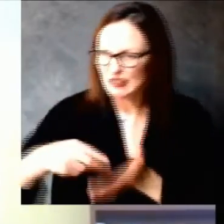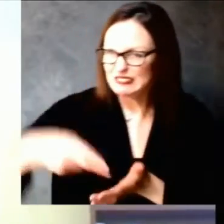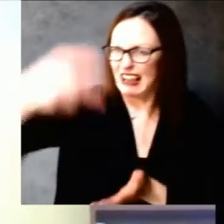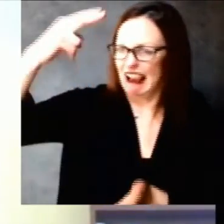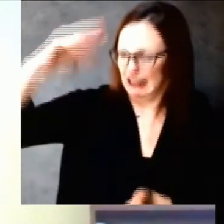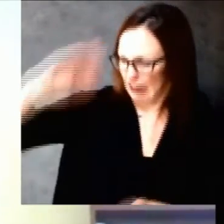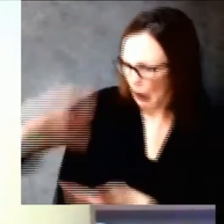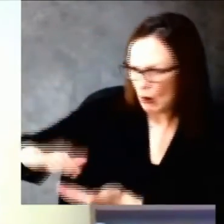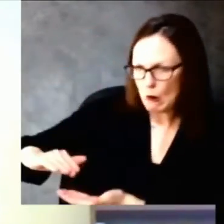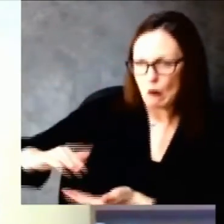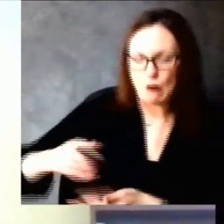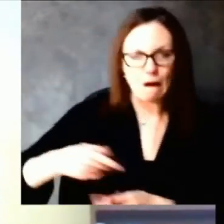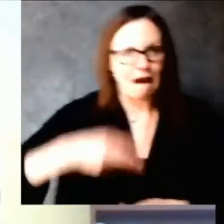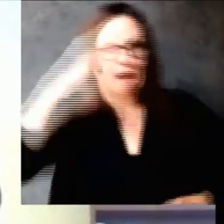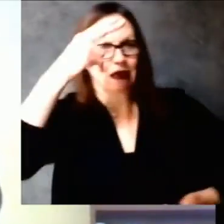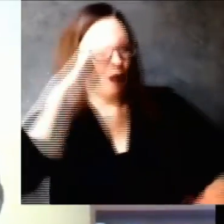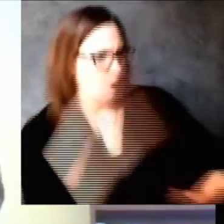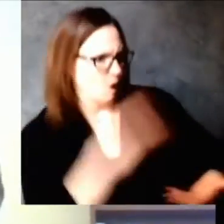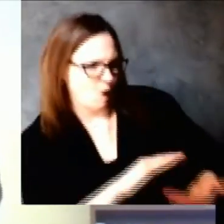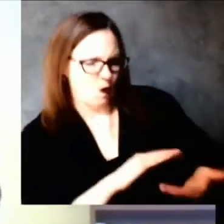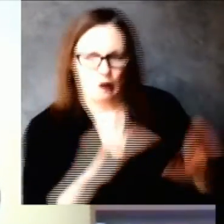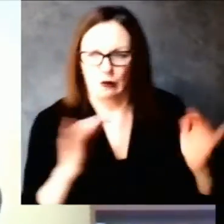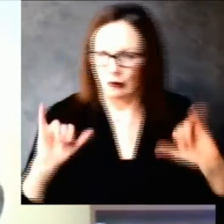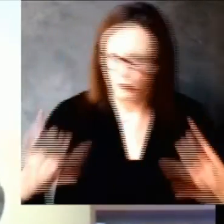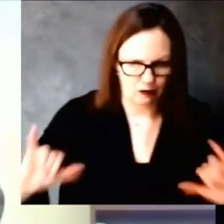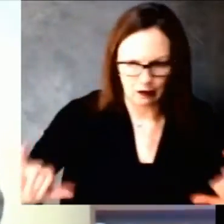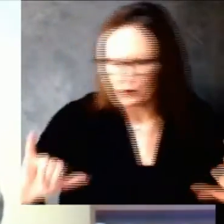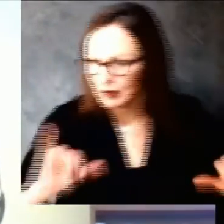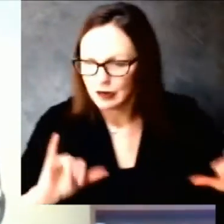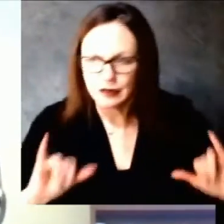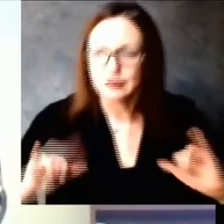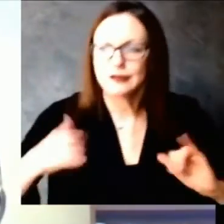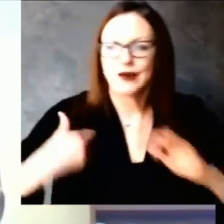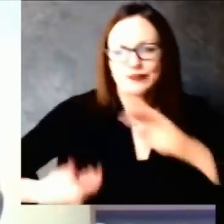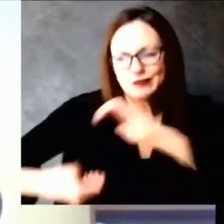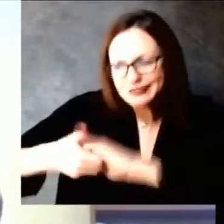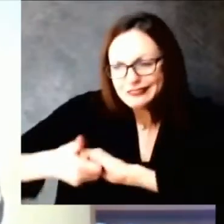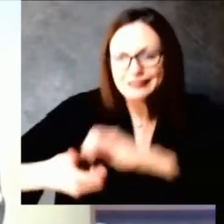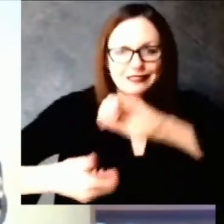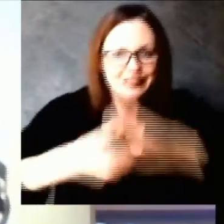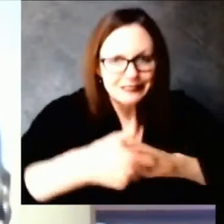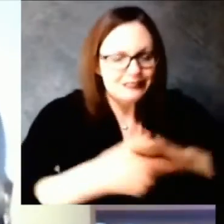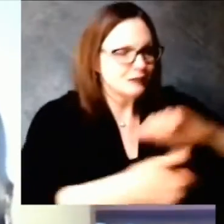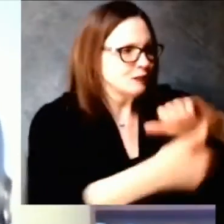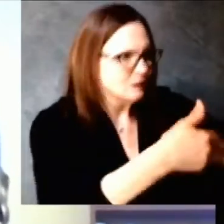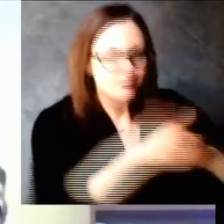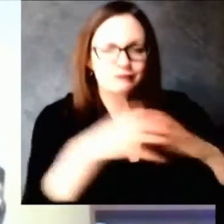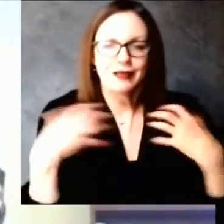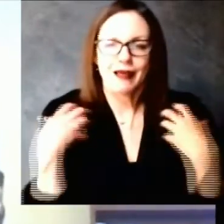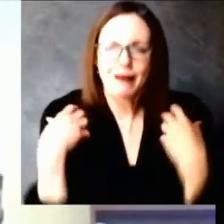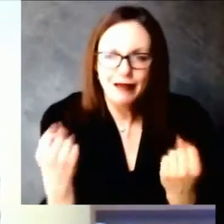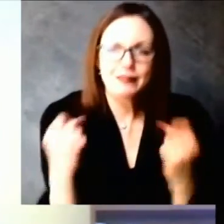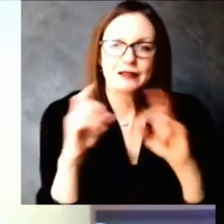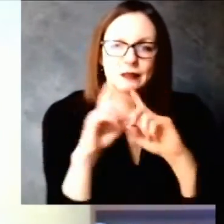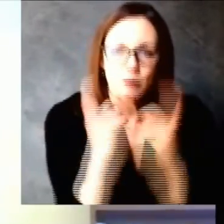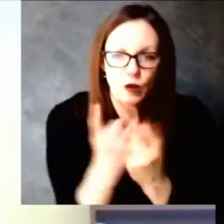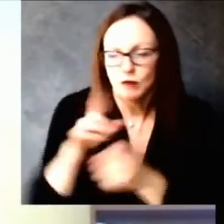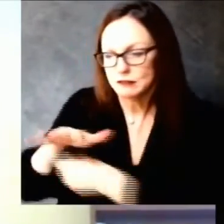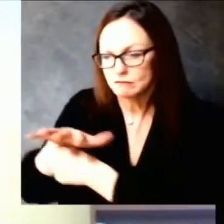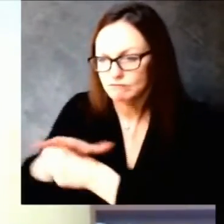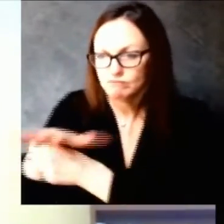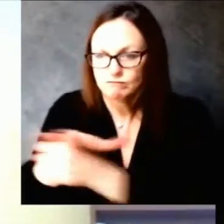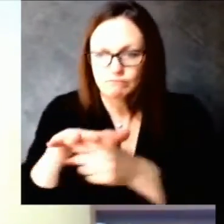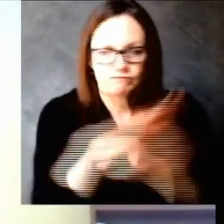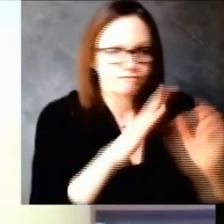to the health care partners and then there is good outreach and information to connect people with